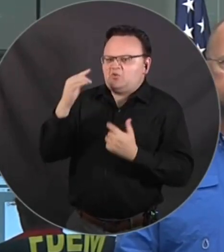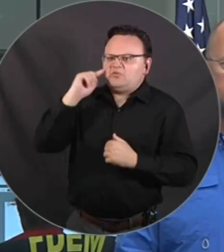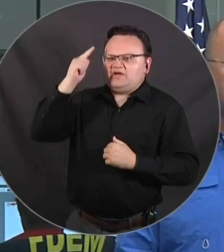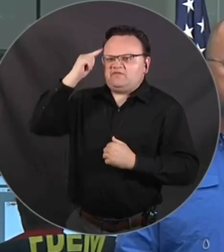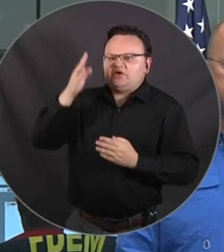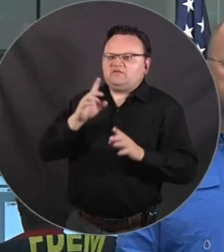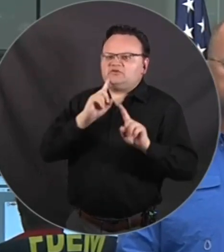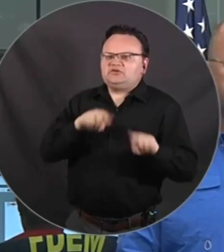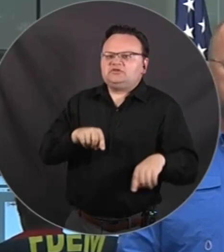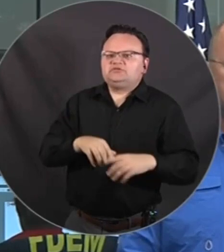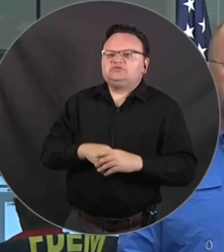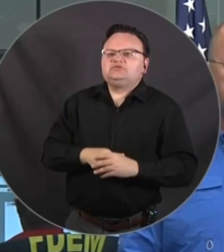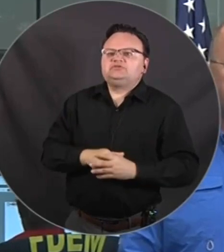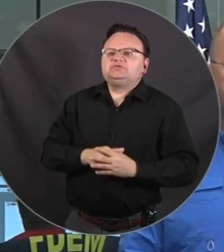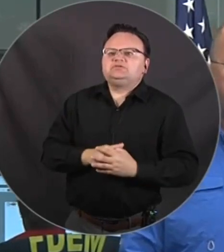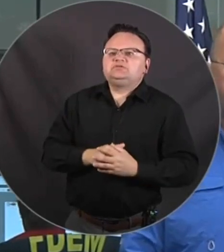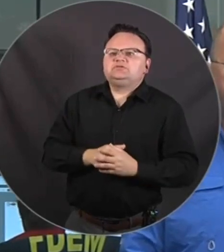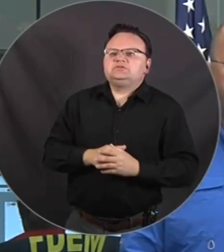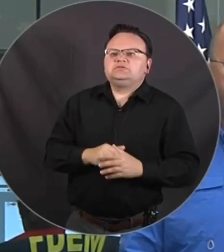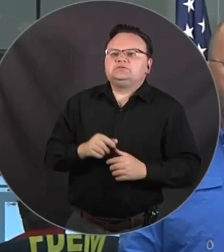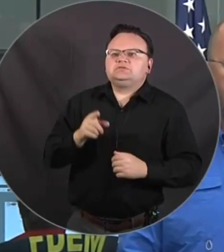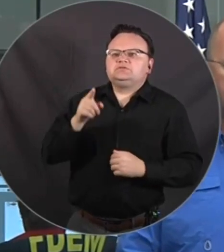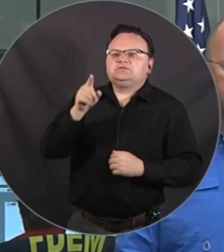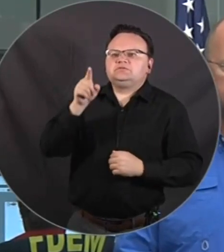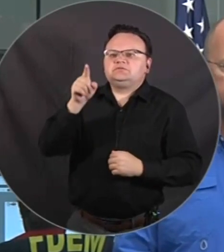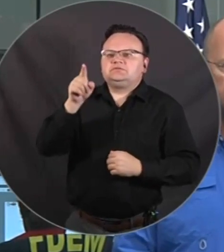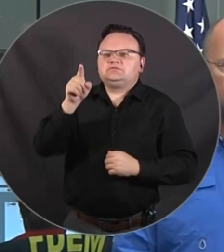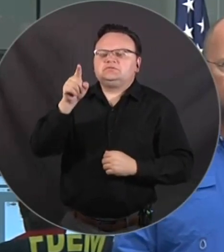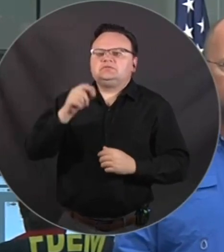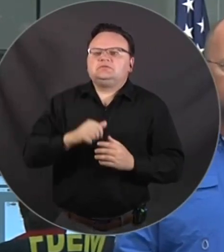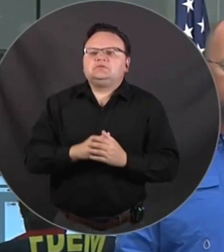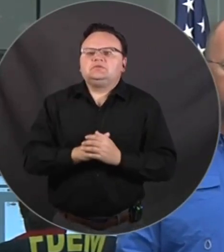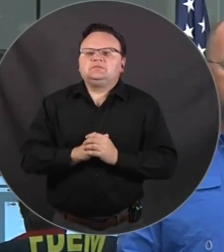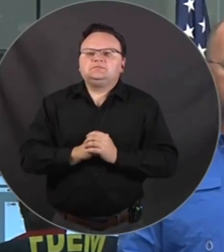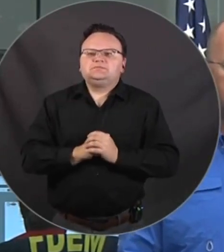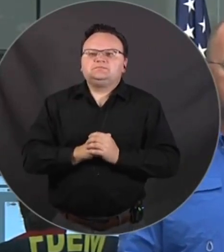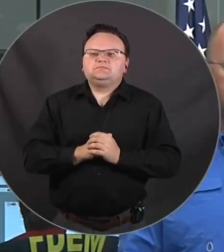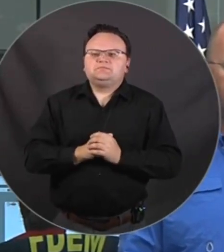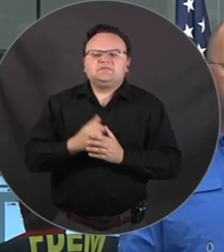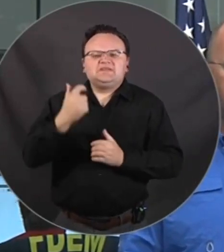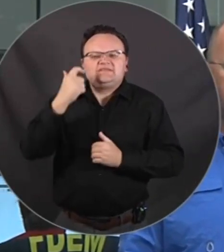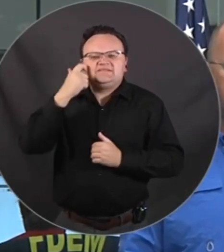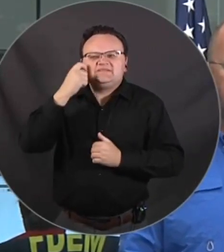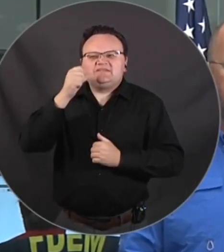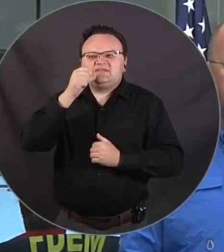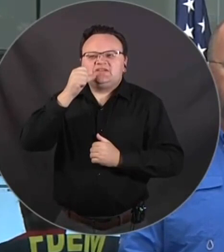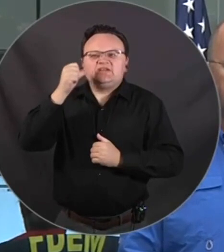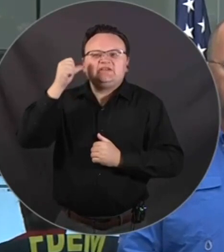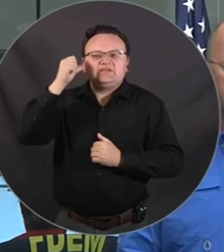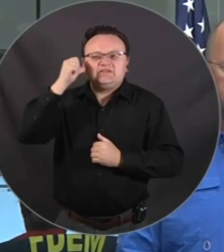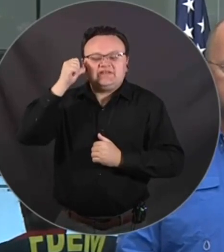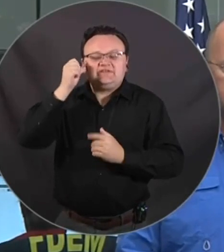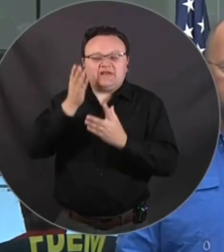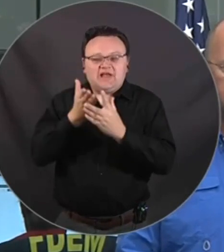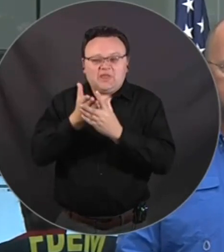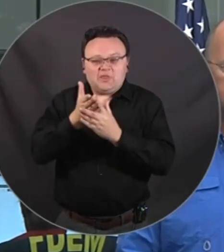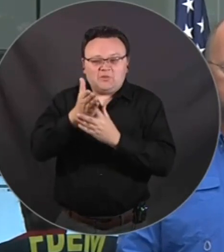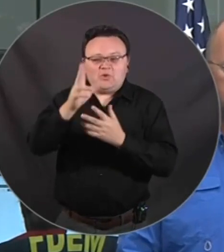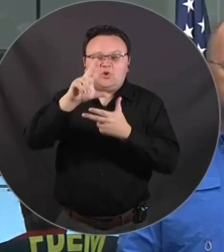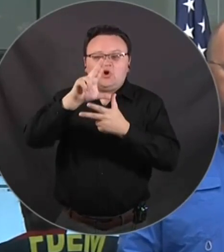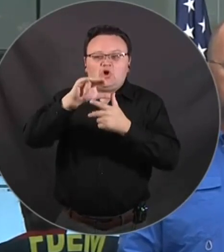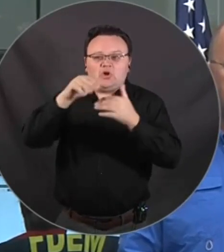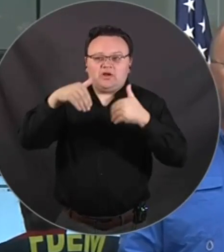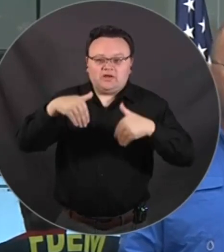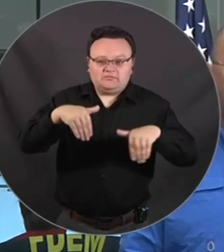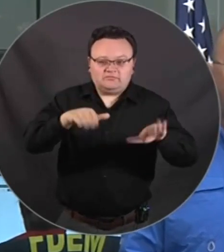I don't think so do we have any not reports yet I mean so you know the storm just went through yesterday so I think today will be an important day to be able